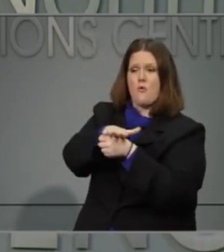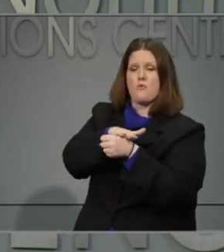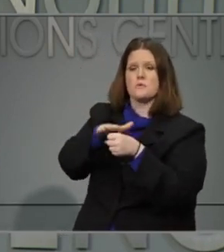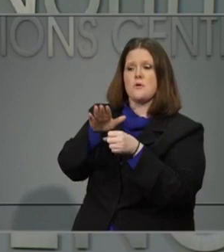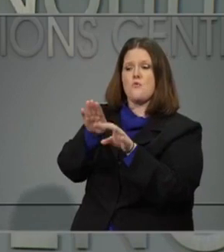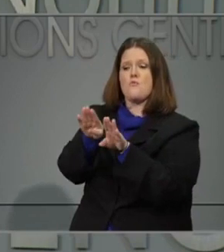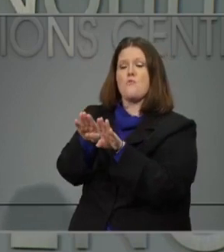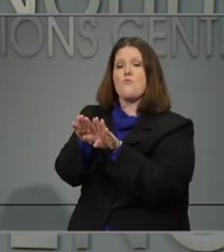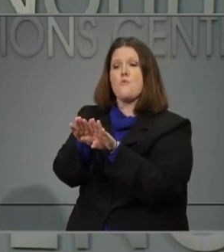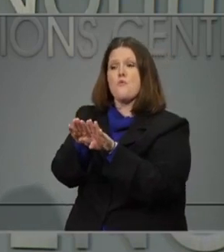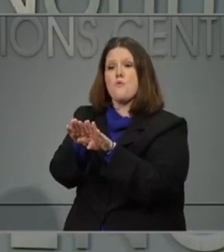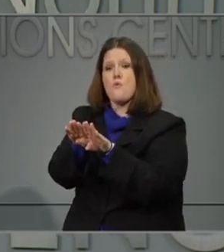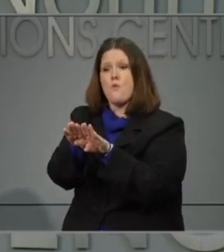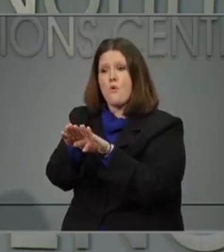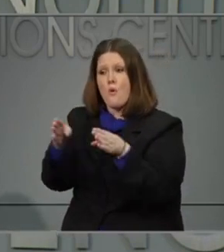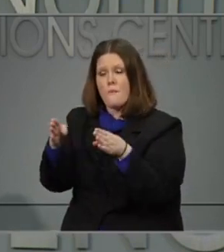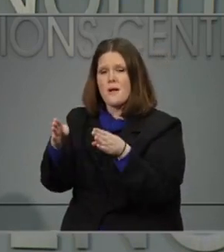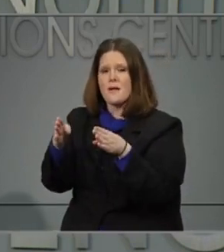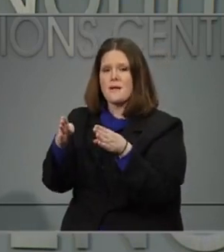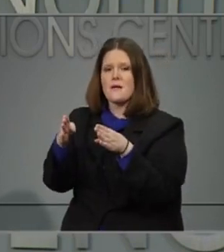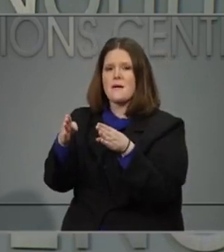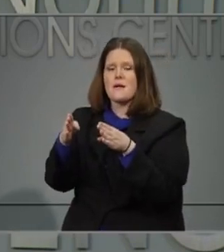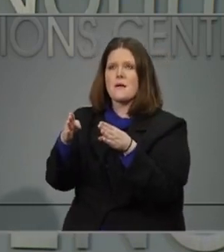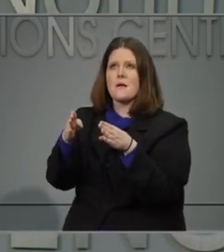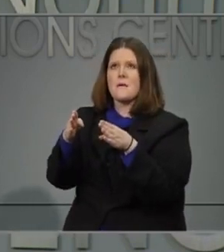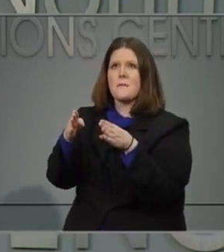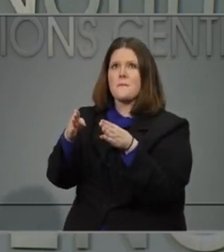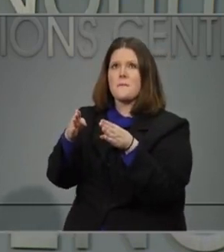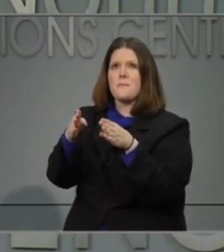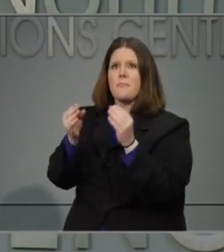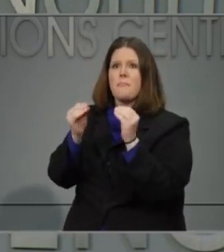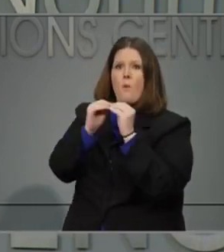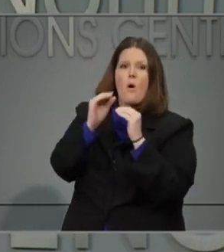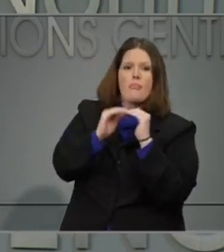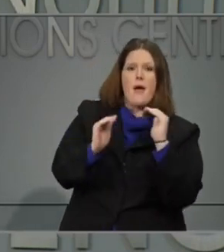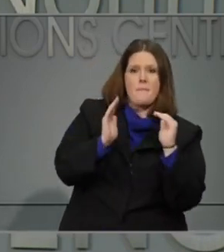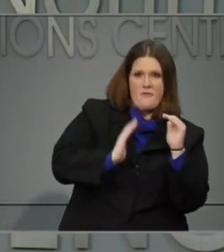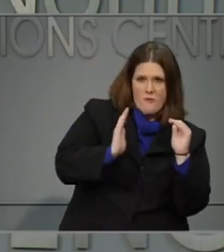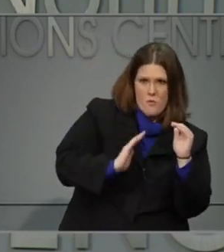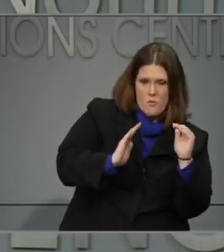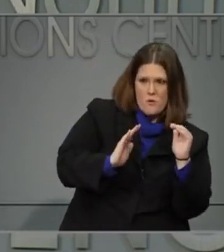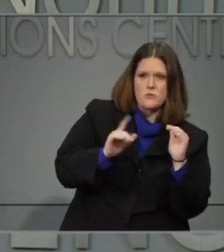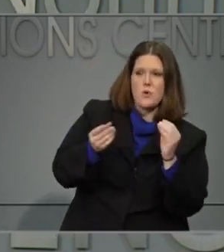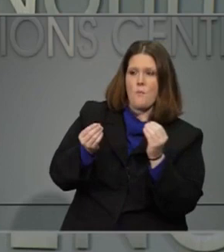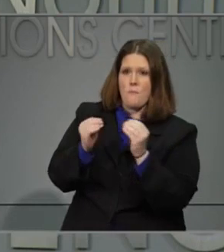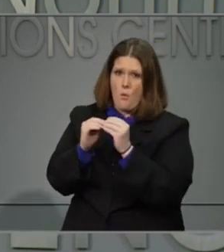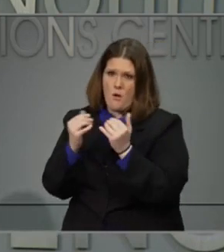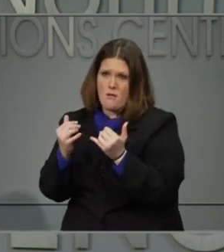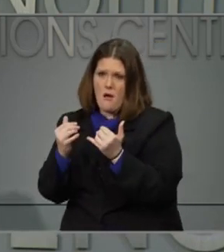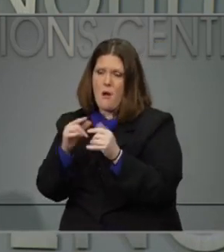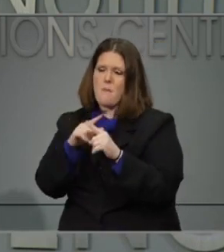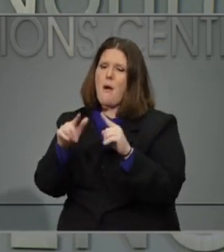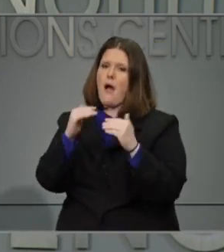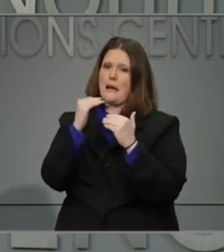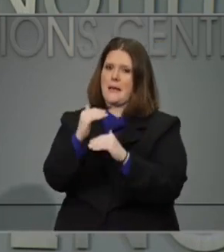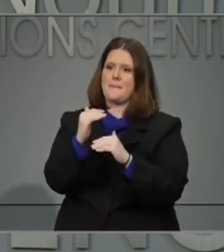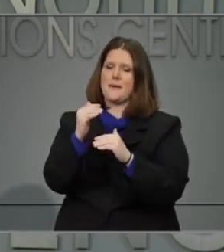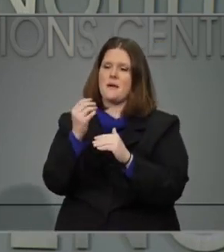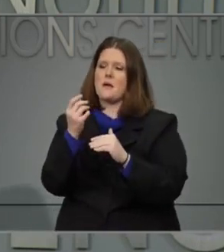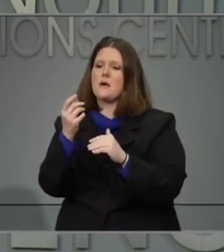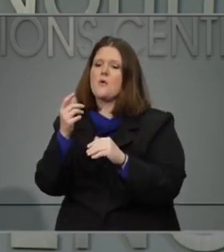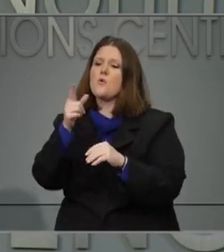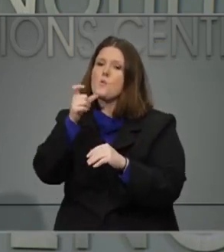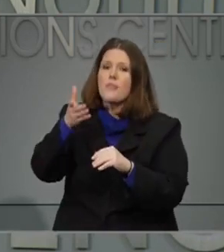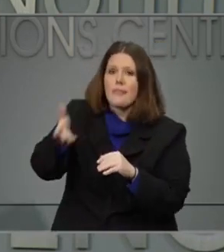beaches more than they were but are putting some restrictions in the people who can be on the beach and the kinds of